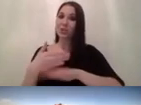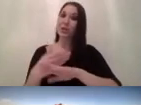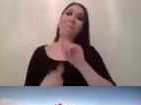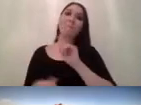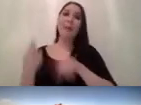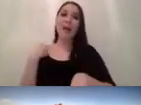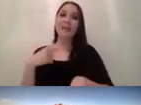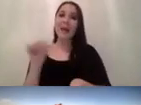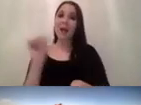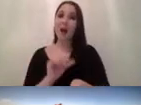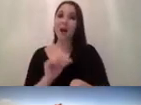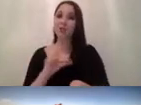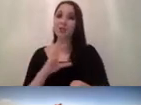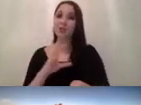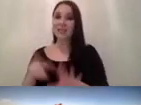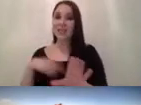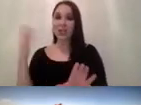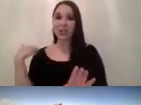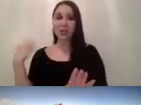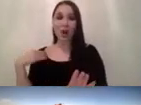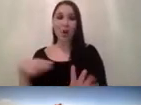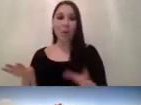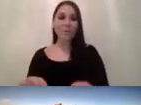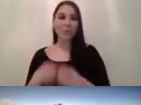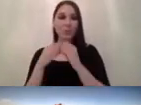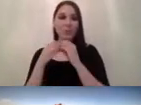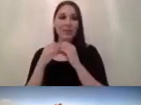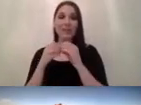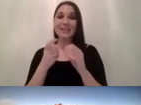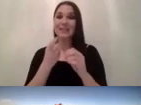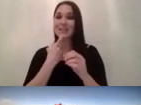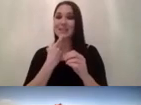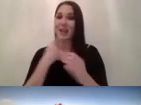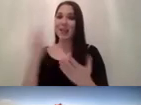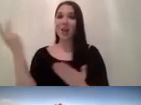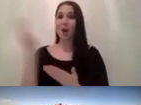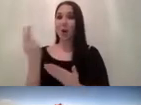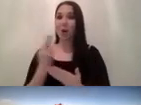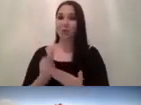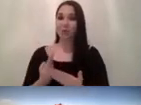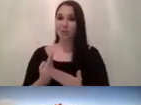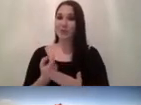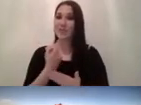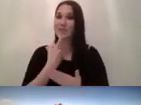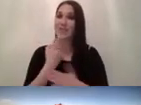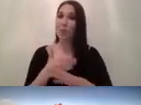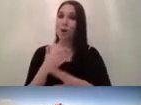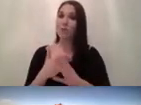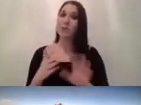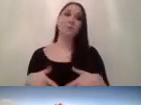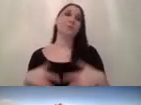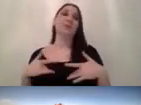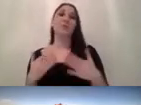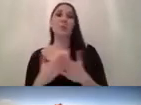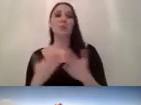100 years ago producing steel was an art right it was a craftsmanship depending how the steel worker felt today you could get